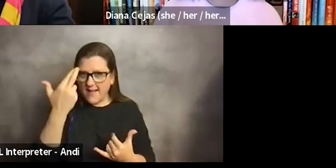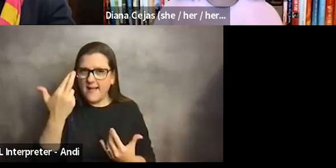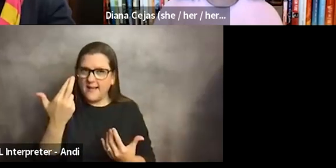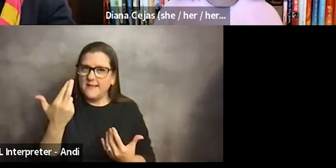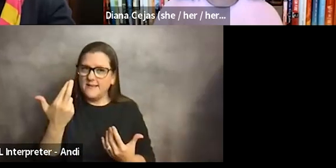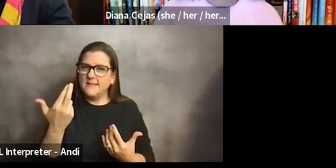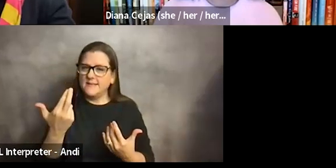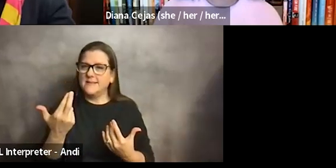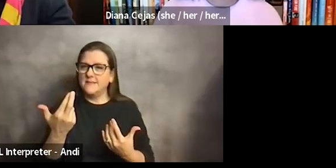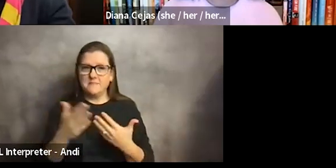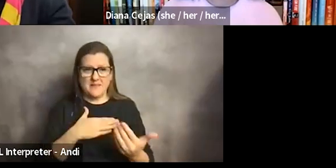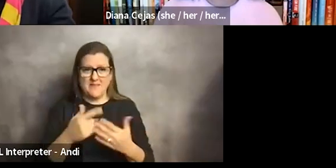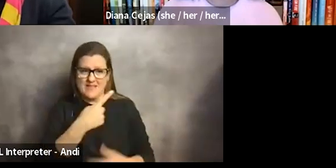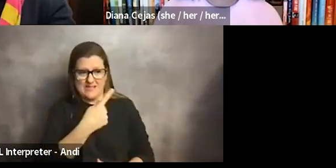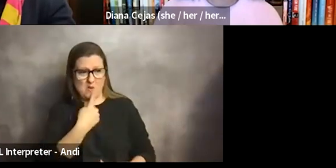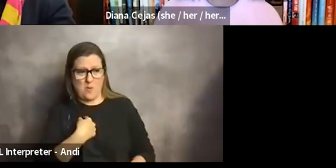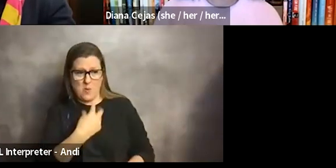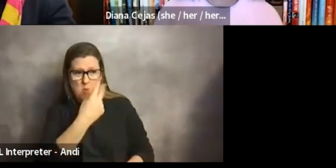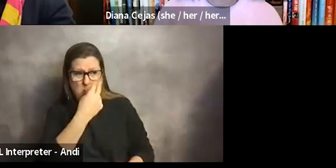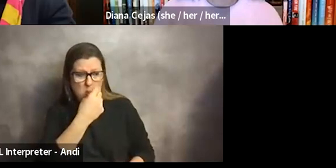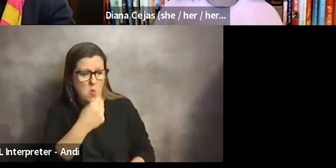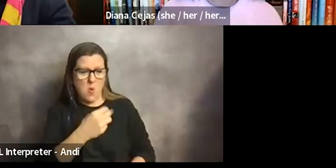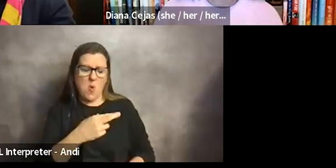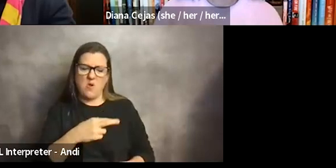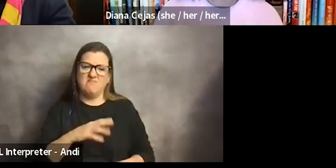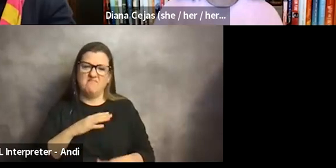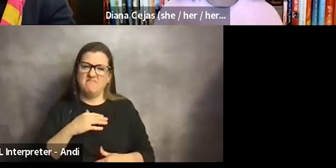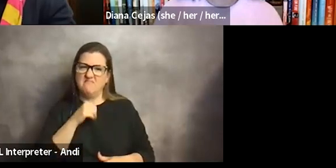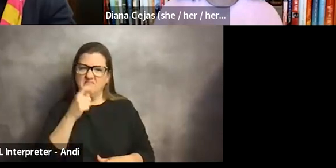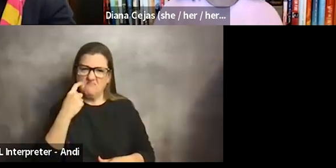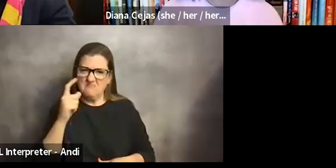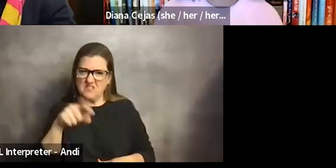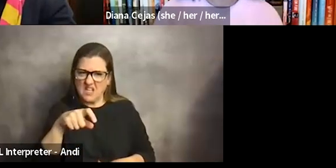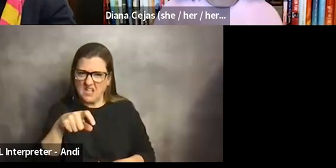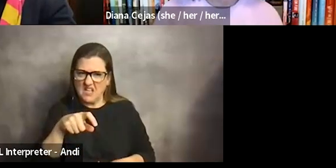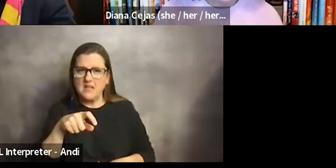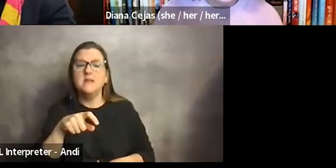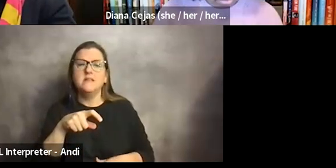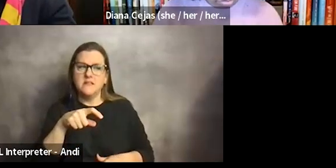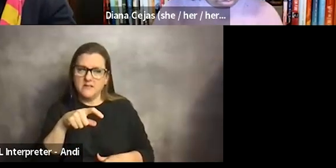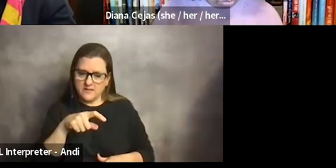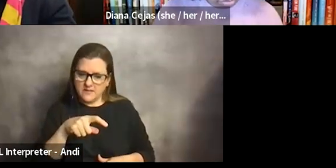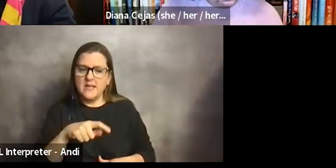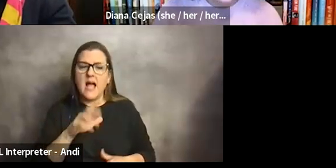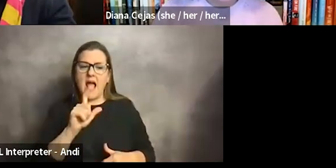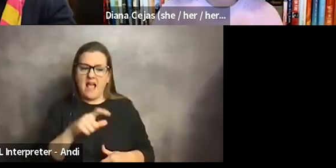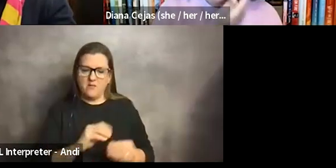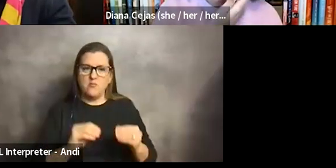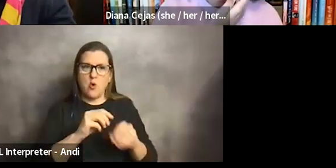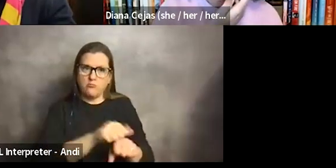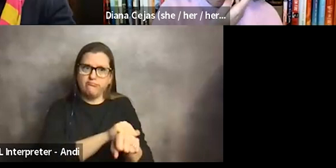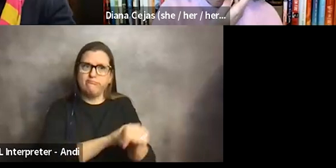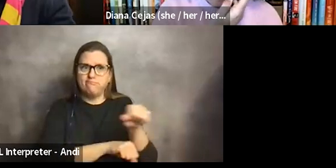would pass on is that, like, you know, if, if anyone runs into those issues initially, that's the time that you have to start